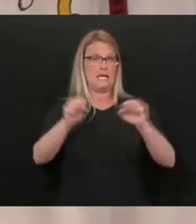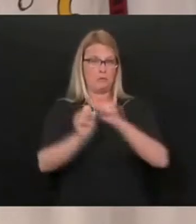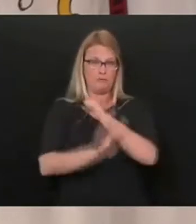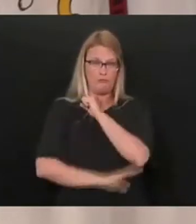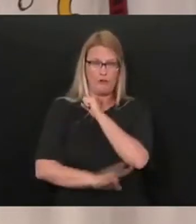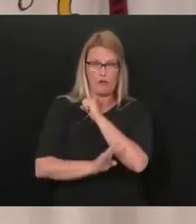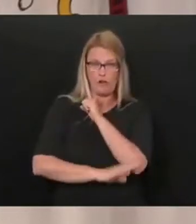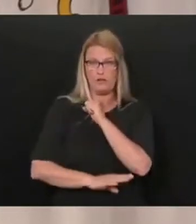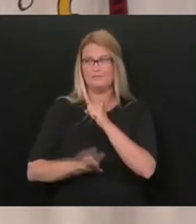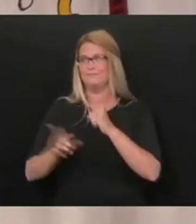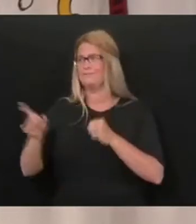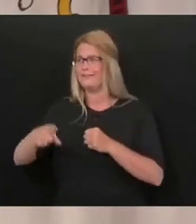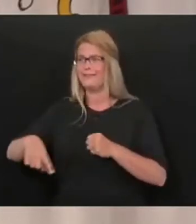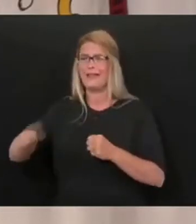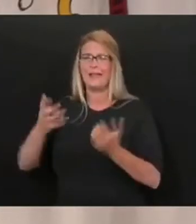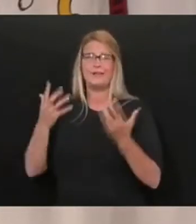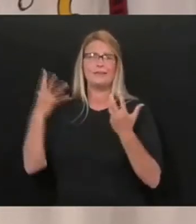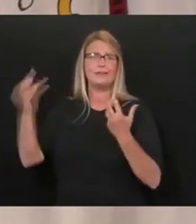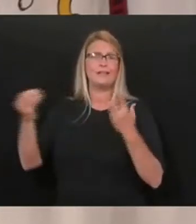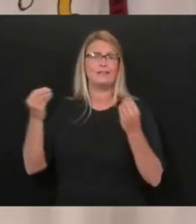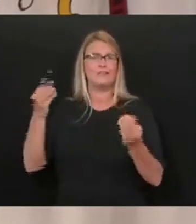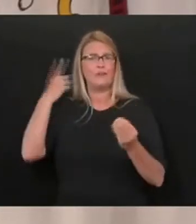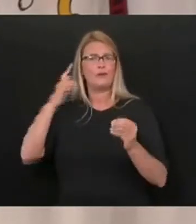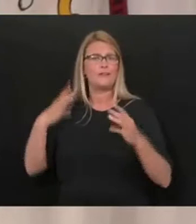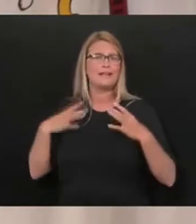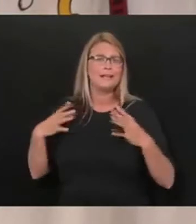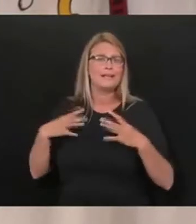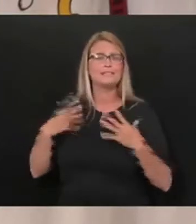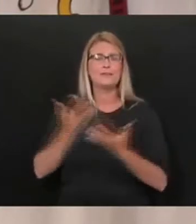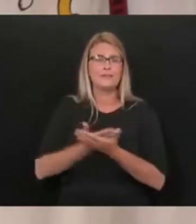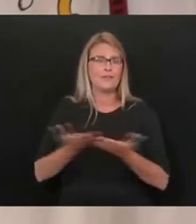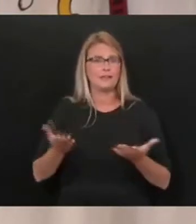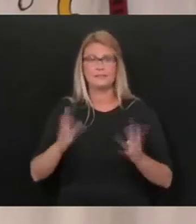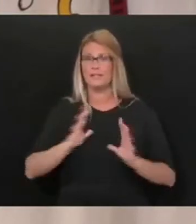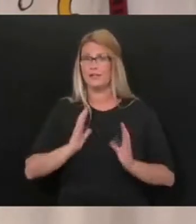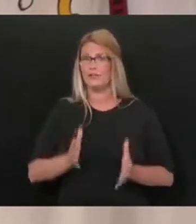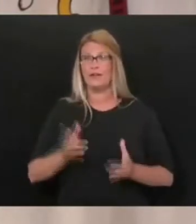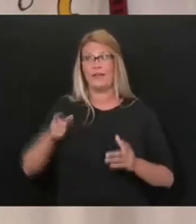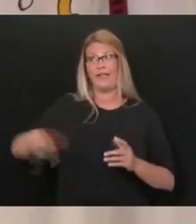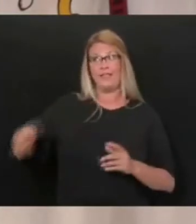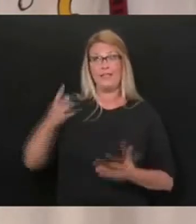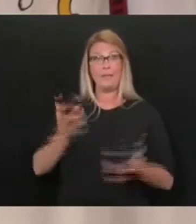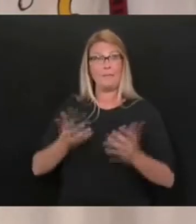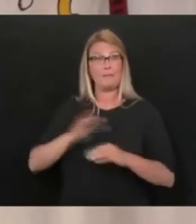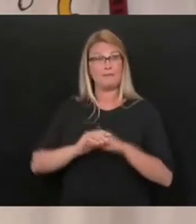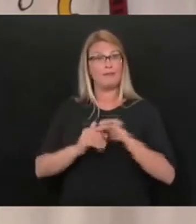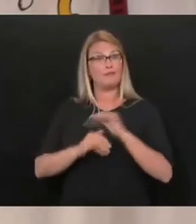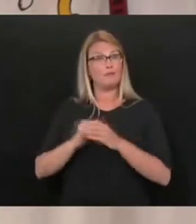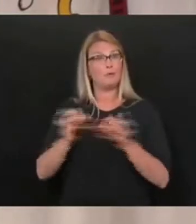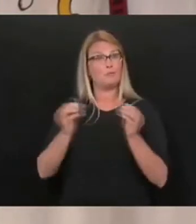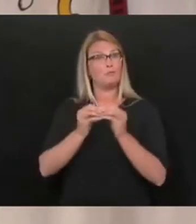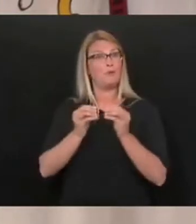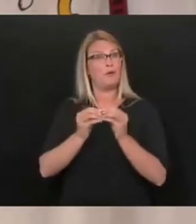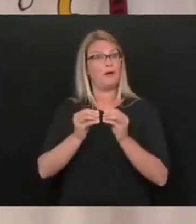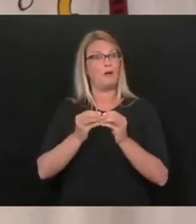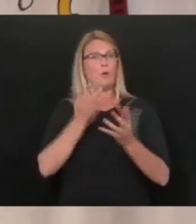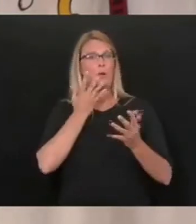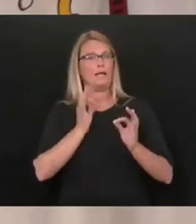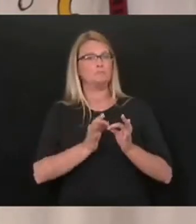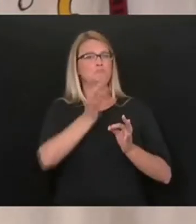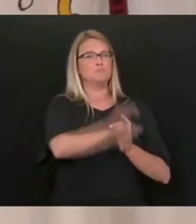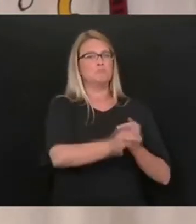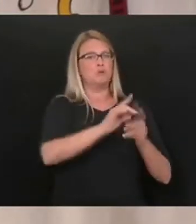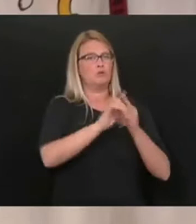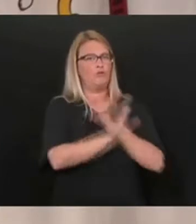kids and the kids are booked on vacations and all kinds of stuff like that, or they just feel more comfortable not doing that and everything. That's great. That's